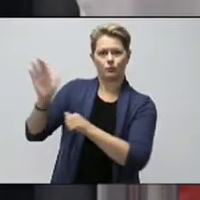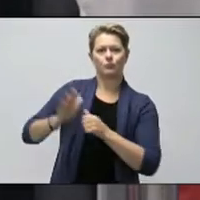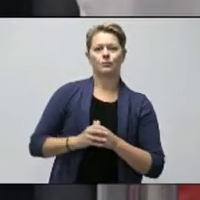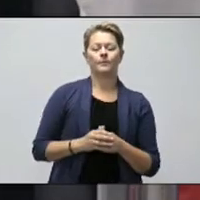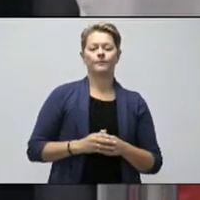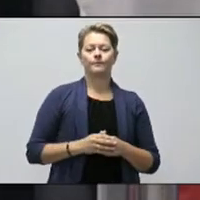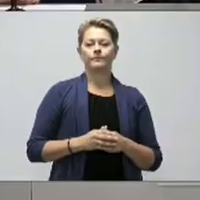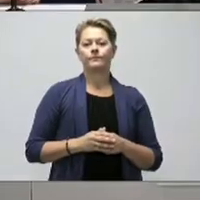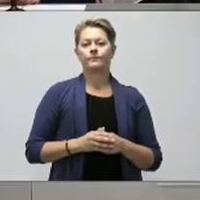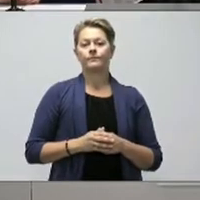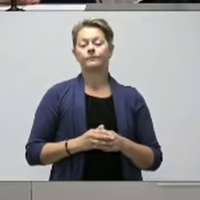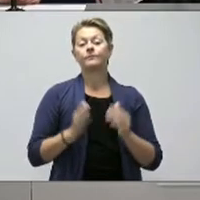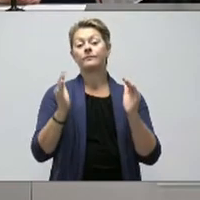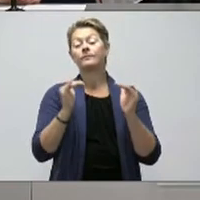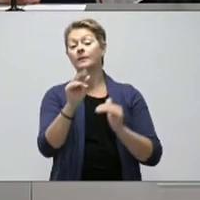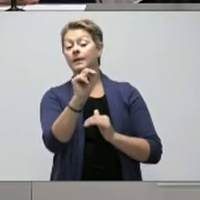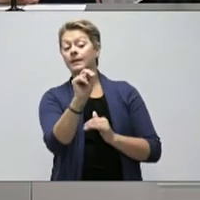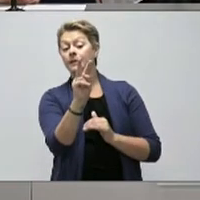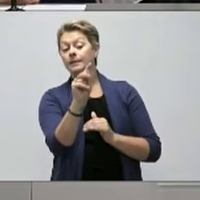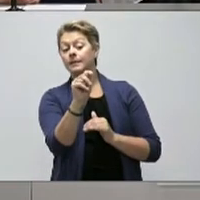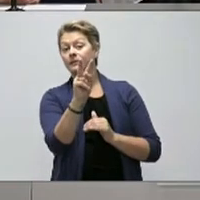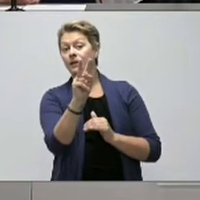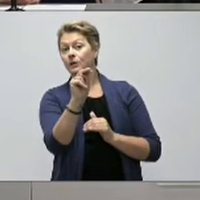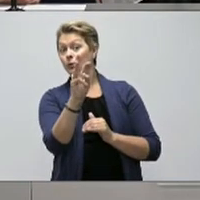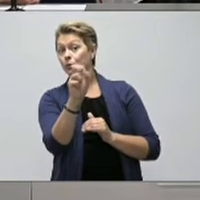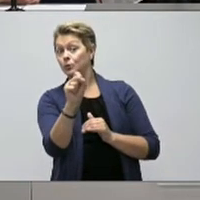Do we have a question from Jody Cook of NTV News?